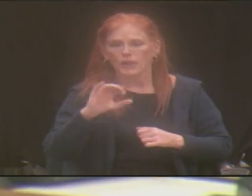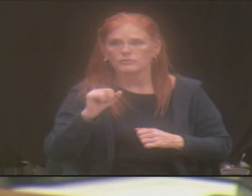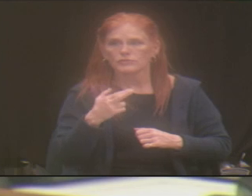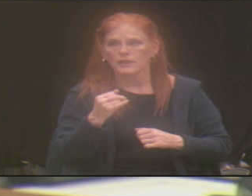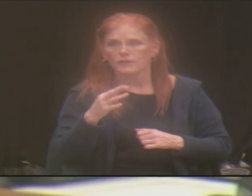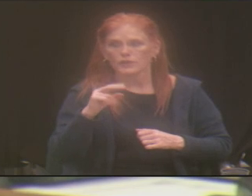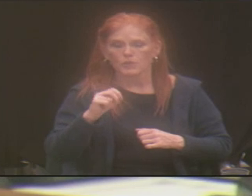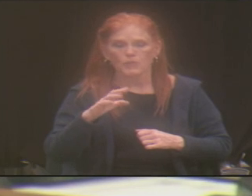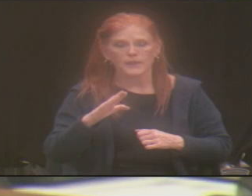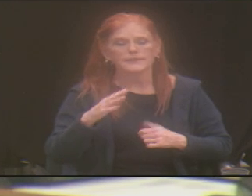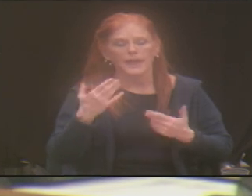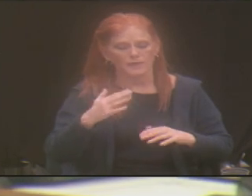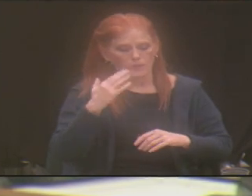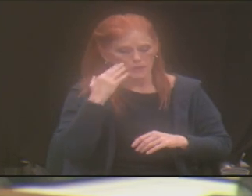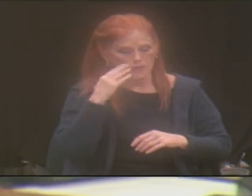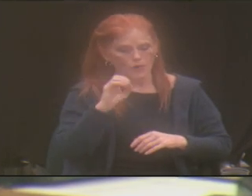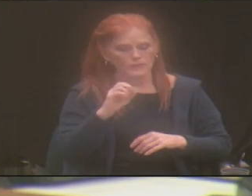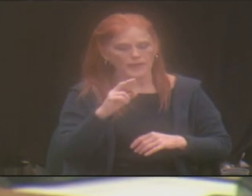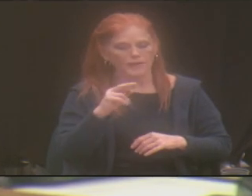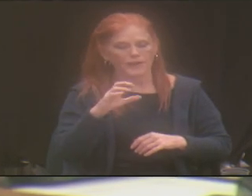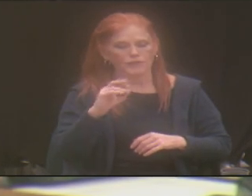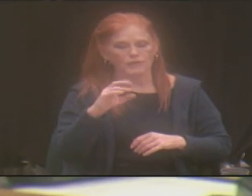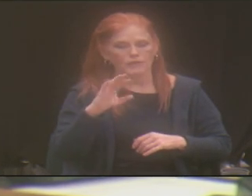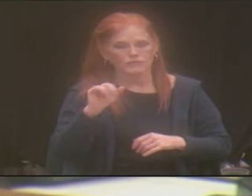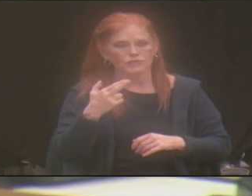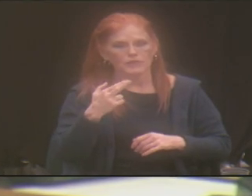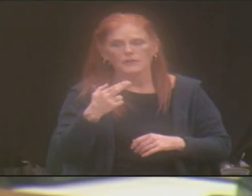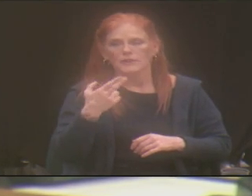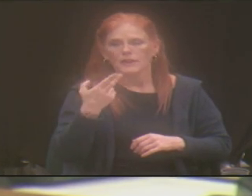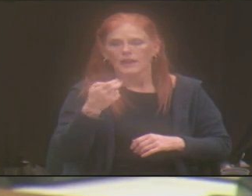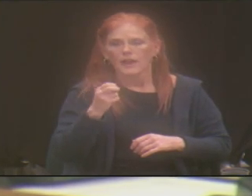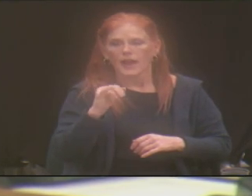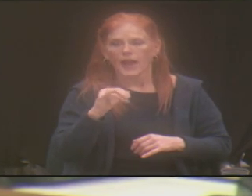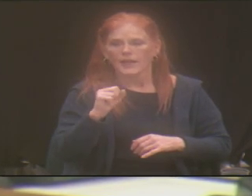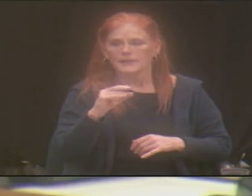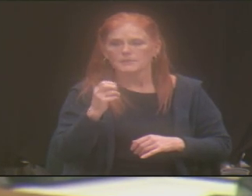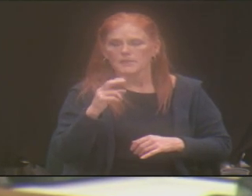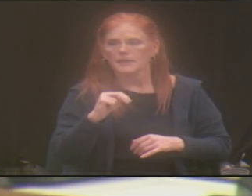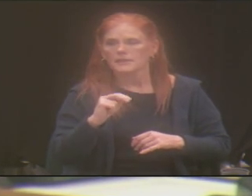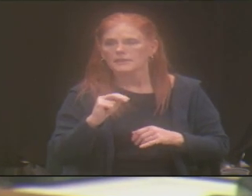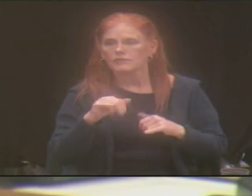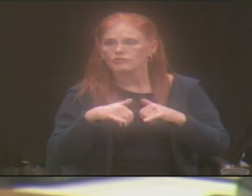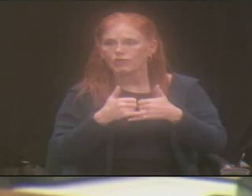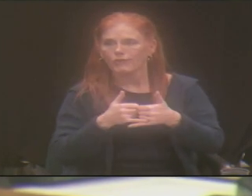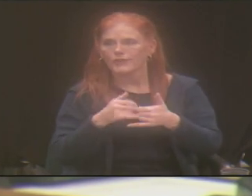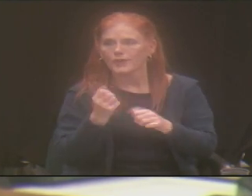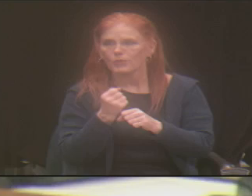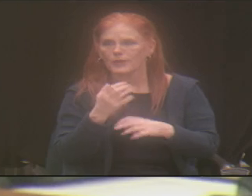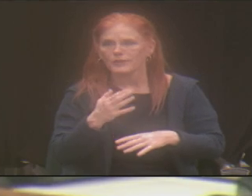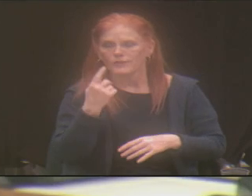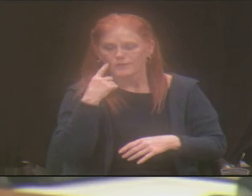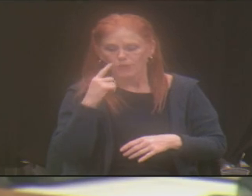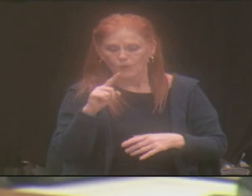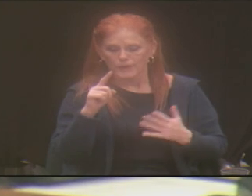Nebraska, pretty much everybody knows Eric Crouch. He was the Heisman winner for the